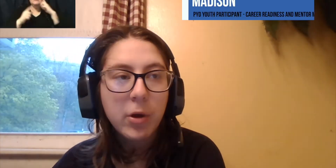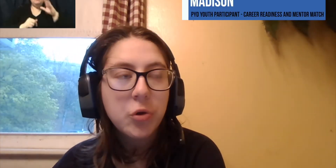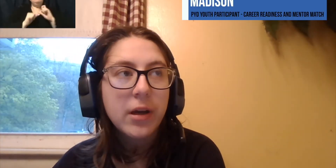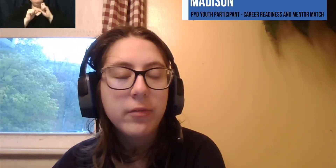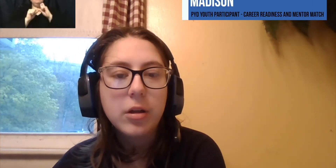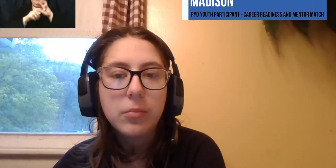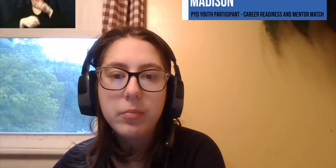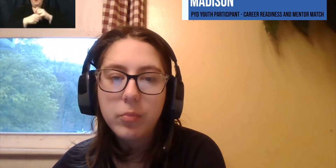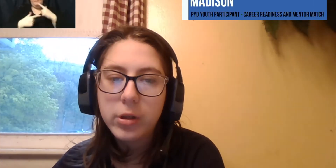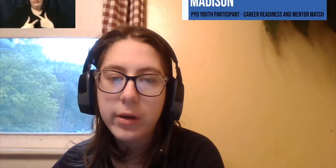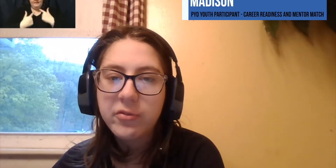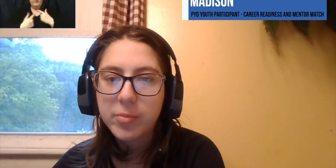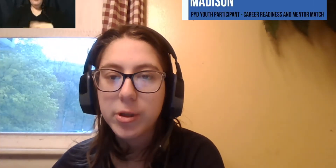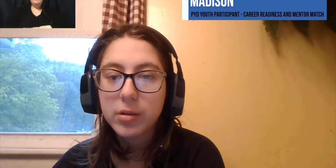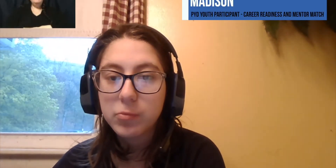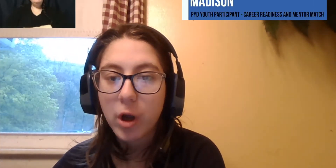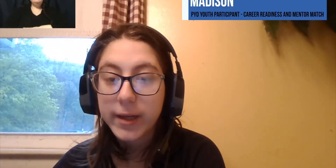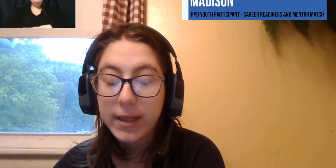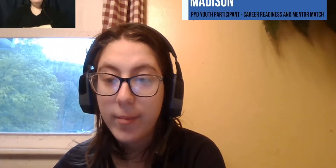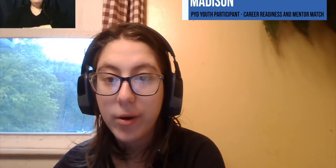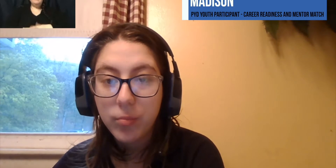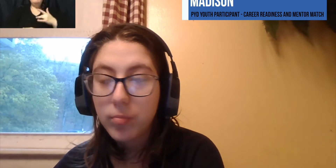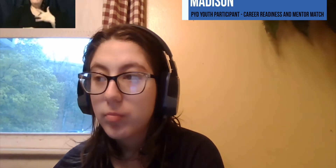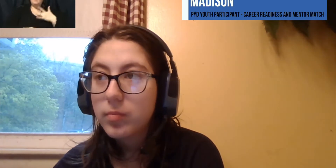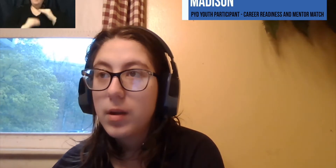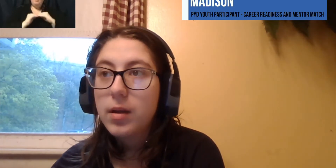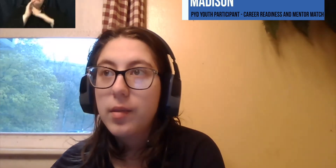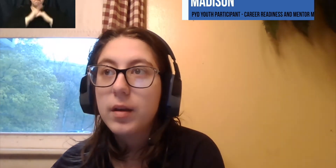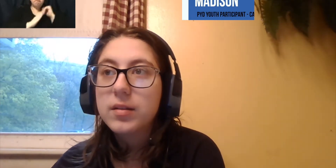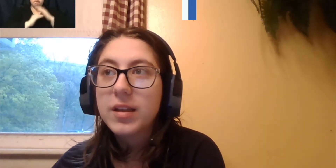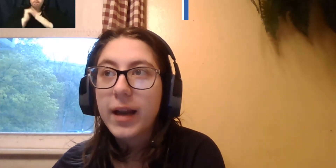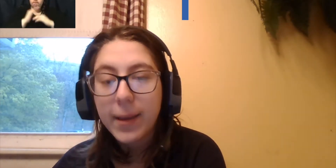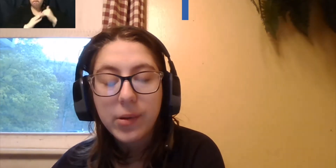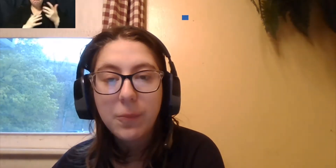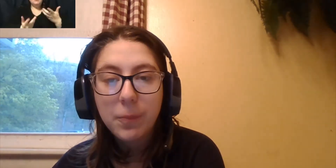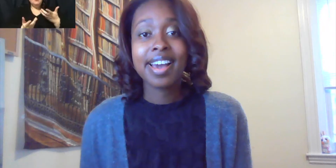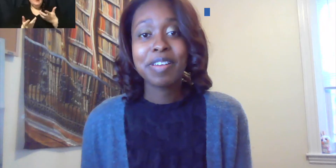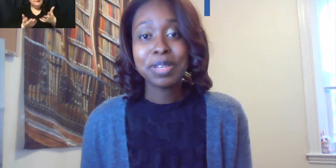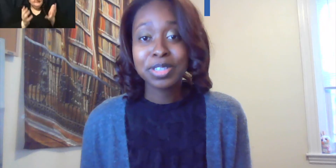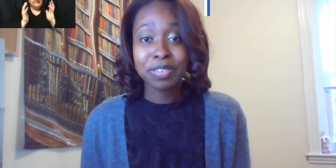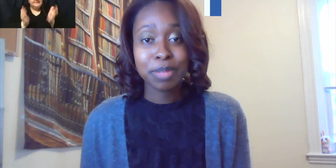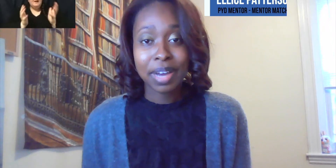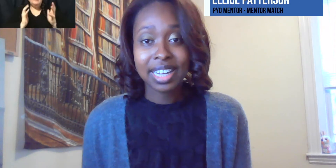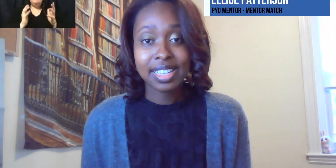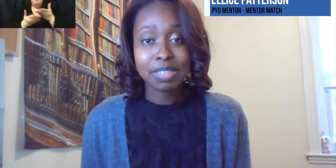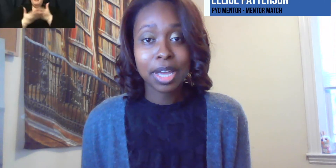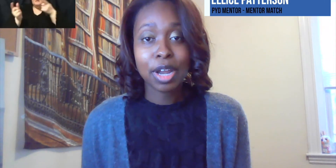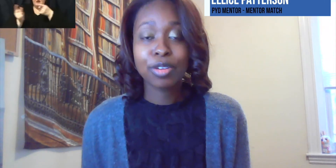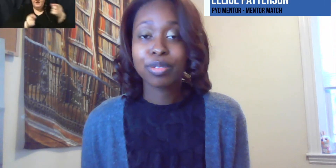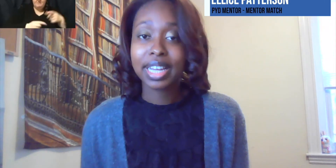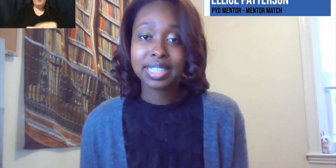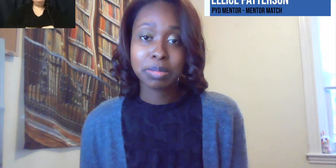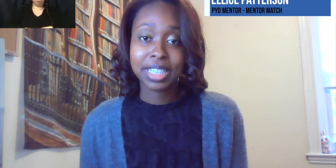a mentor I feel more comfortable talking about things that happen. Mentoring for PYD has